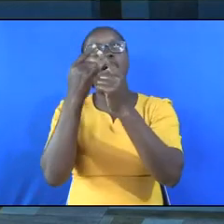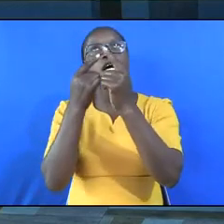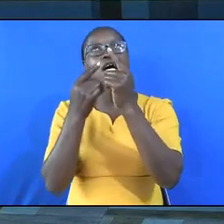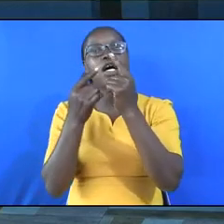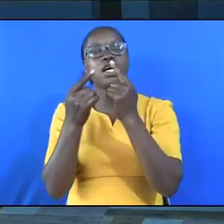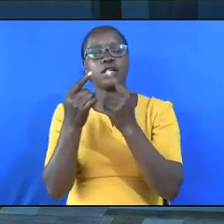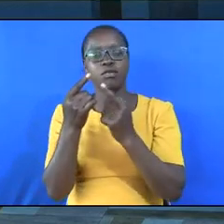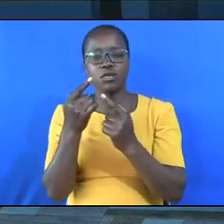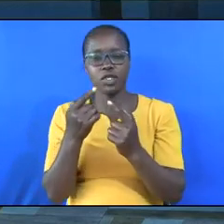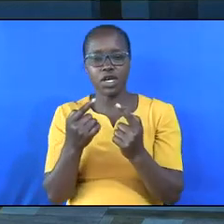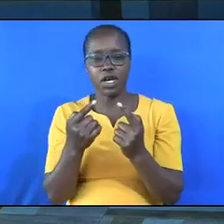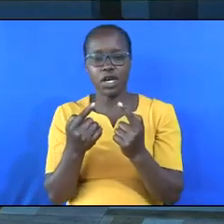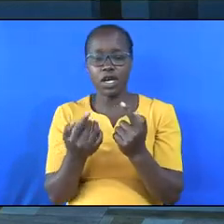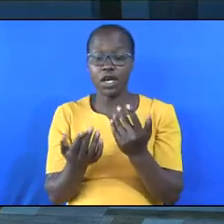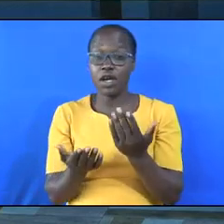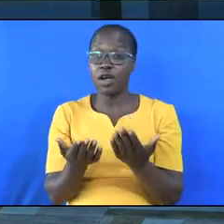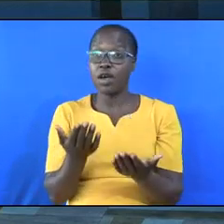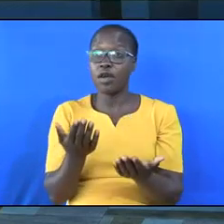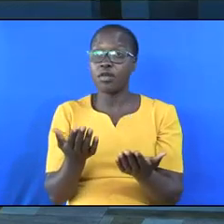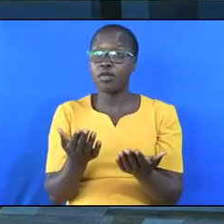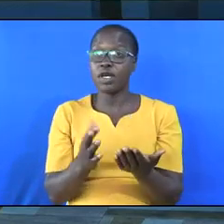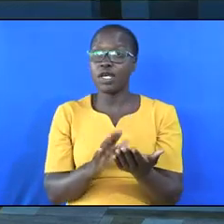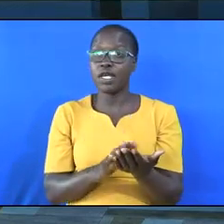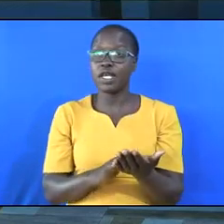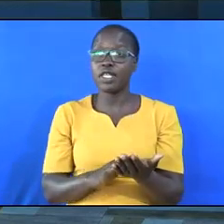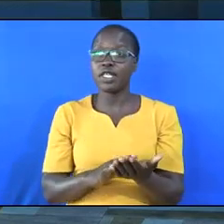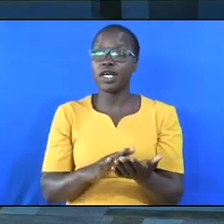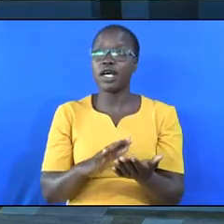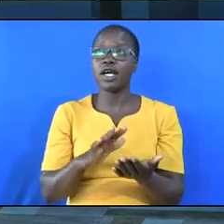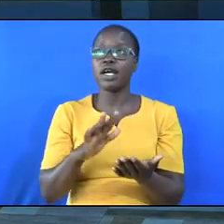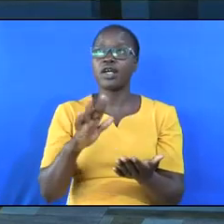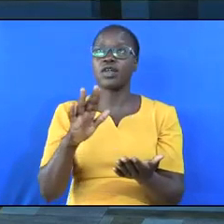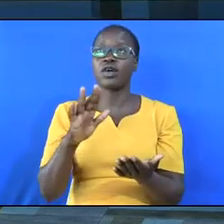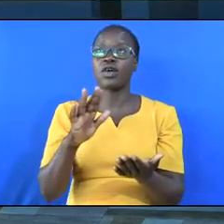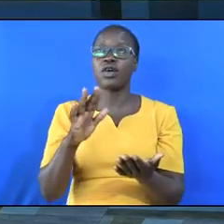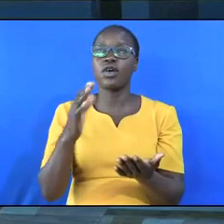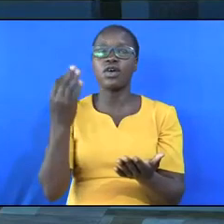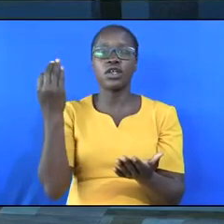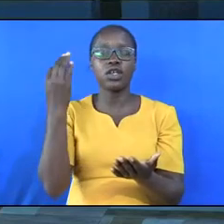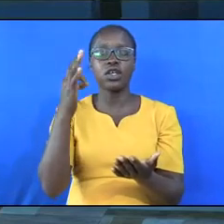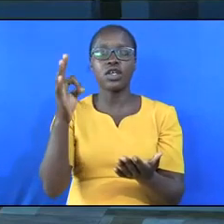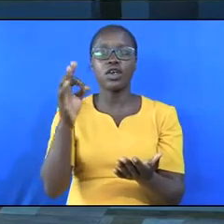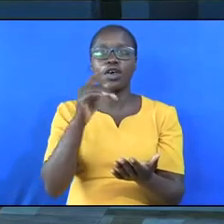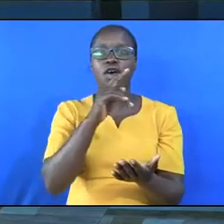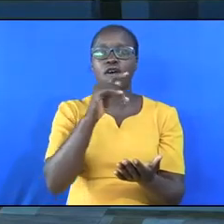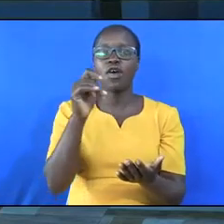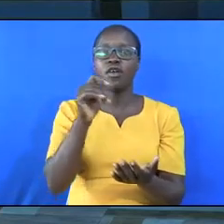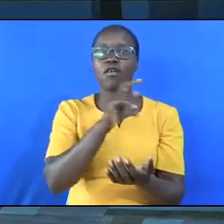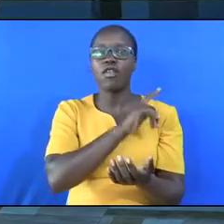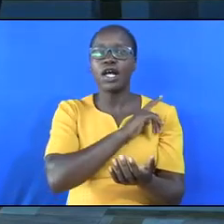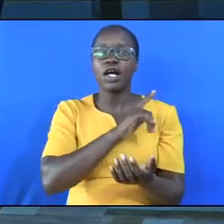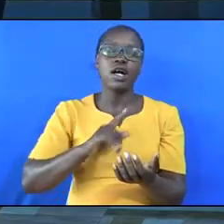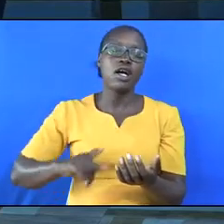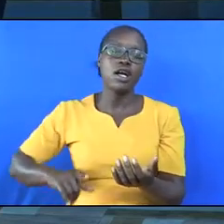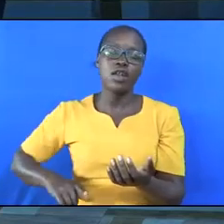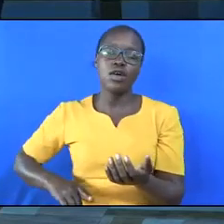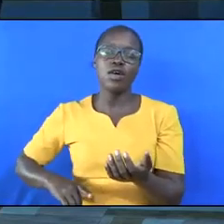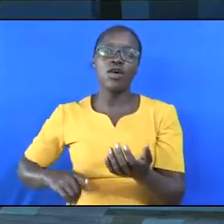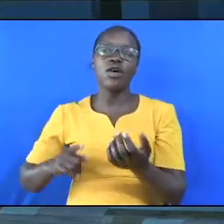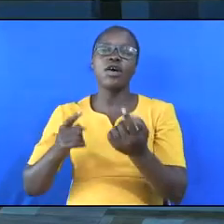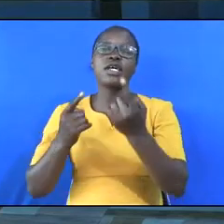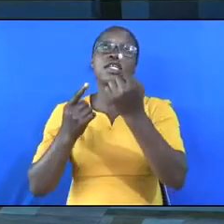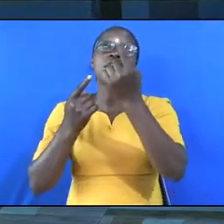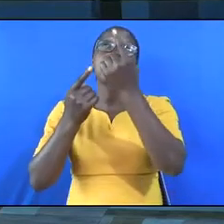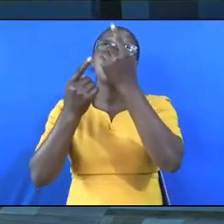come down. May the glory of the